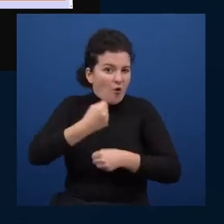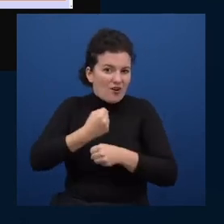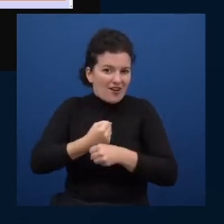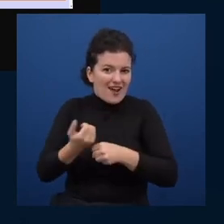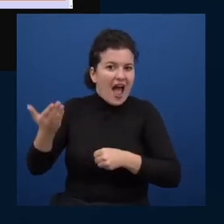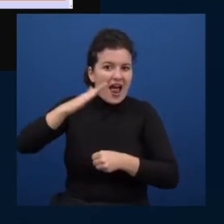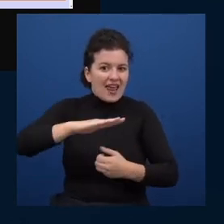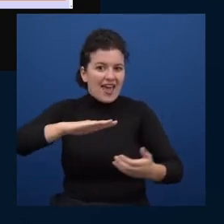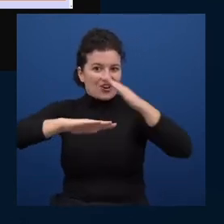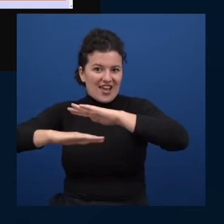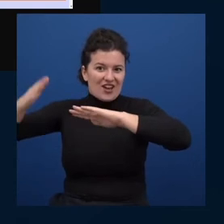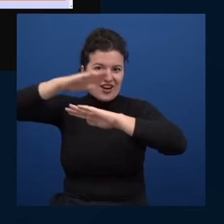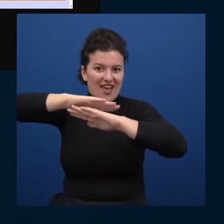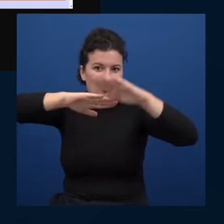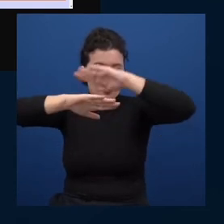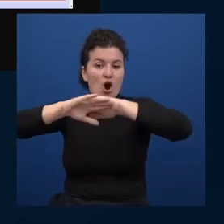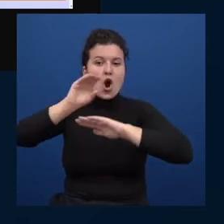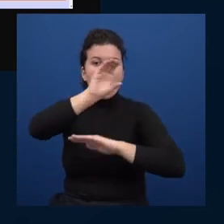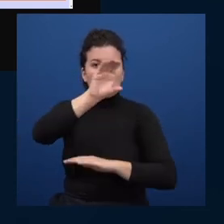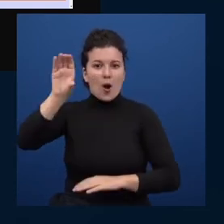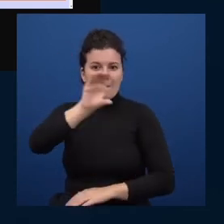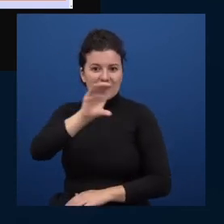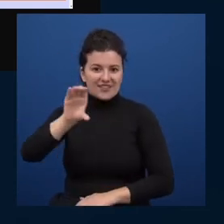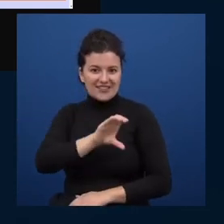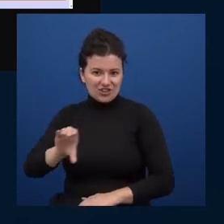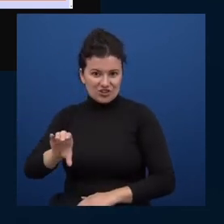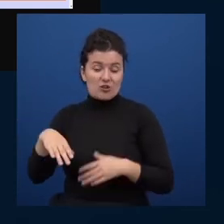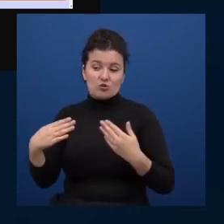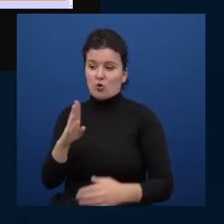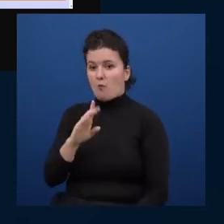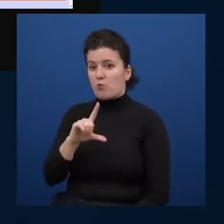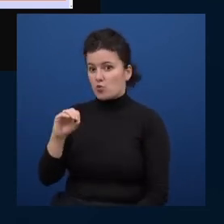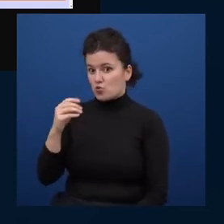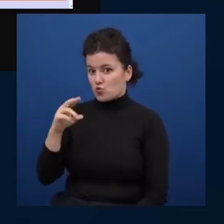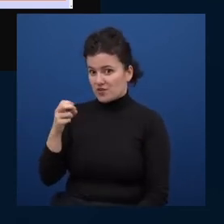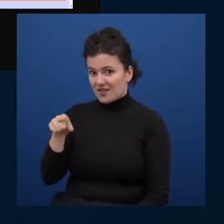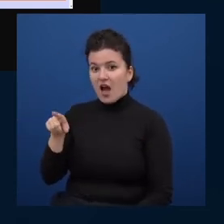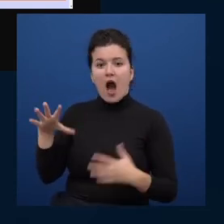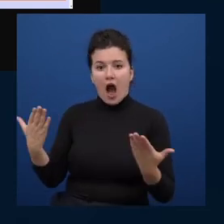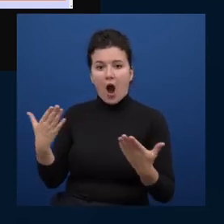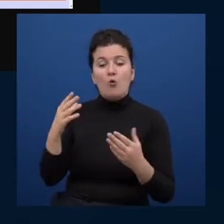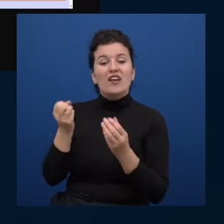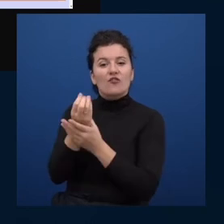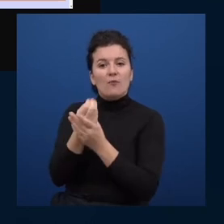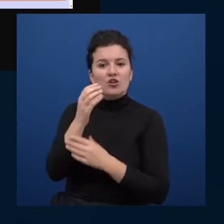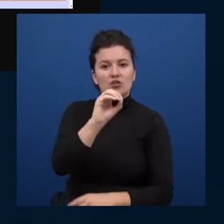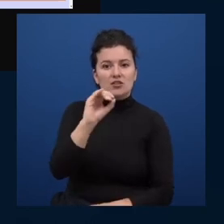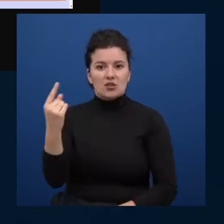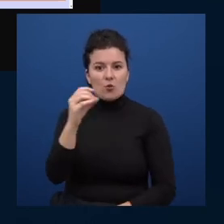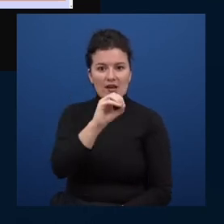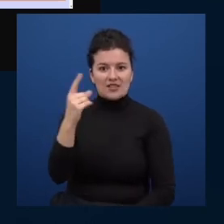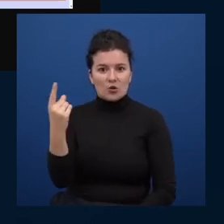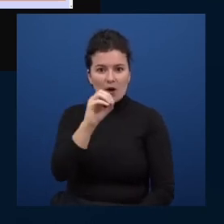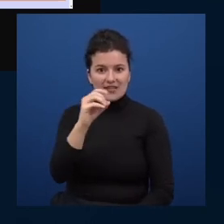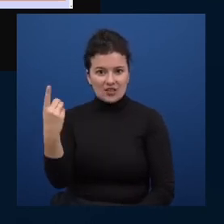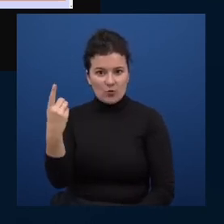once we get the information from the bluetooth which is just ones and zeros it just happens to be in the air we can then